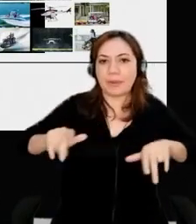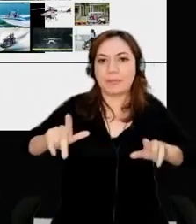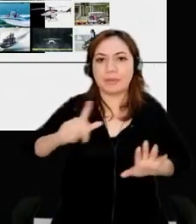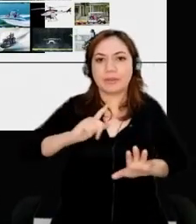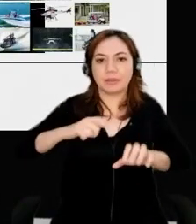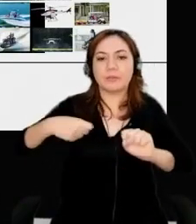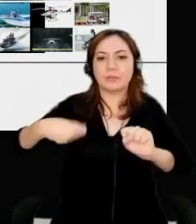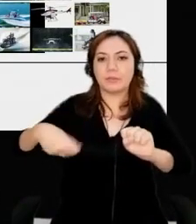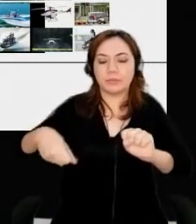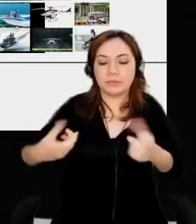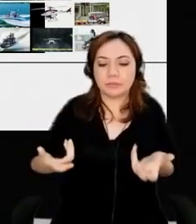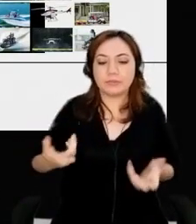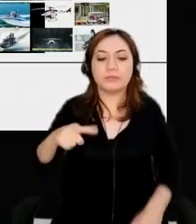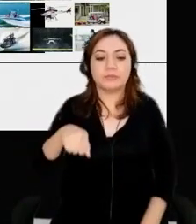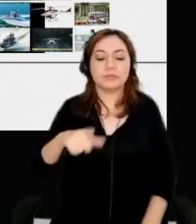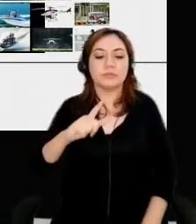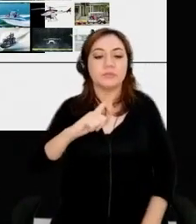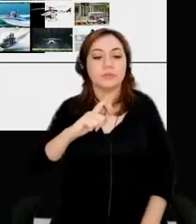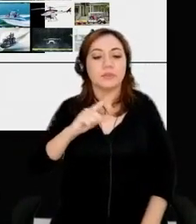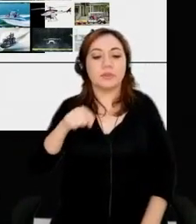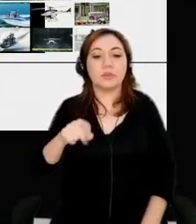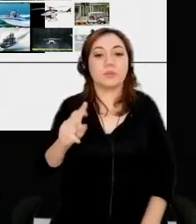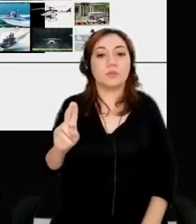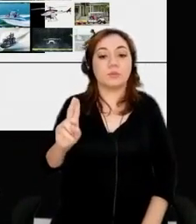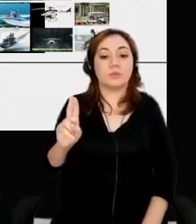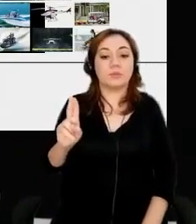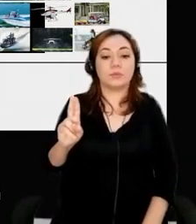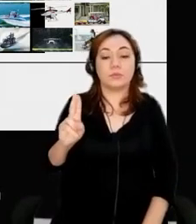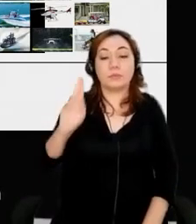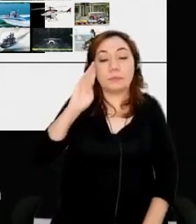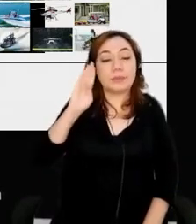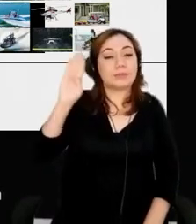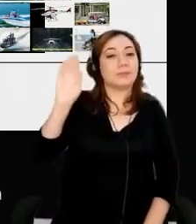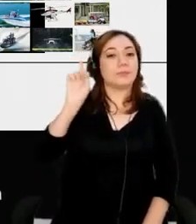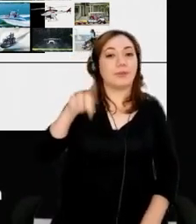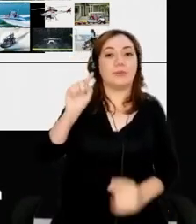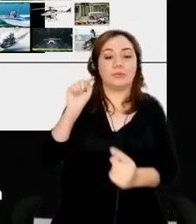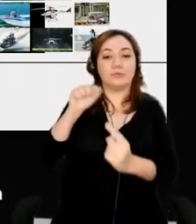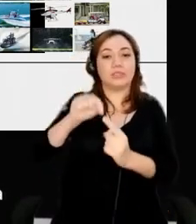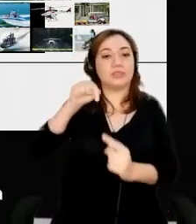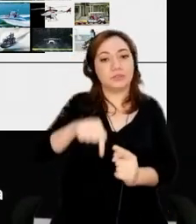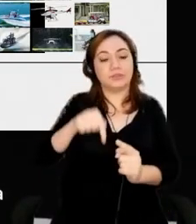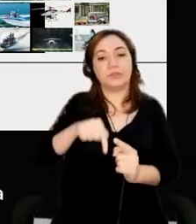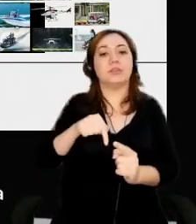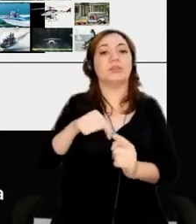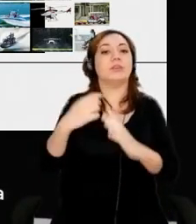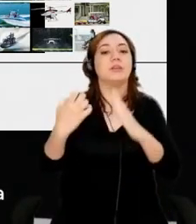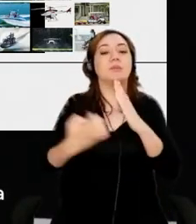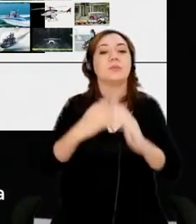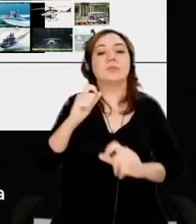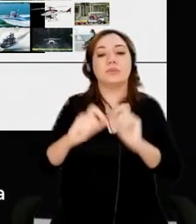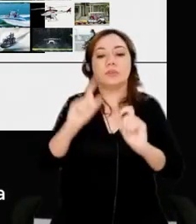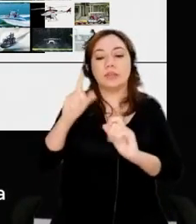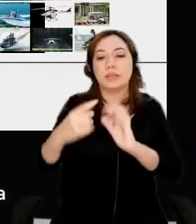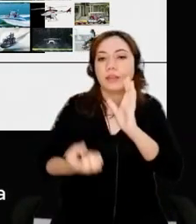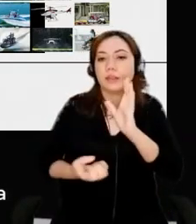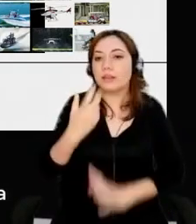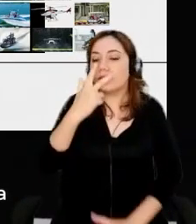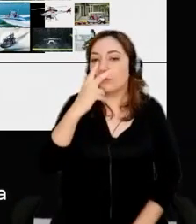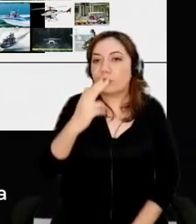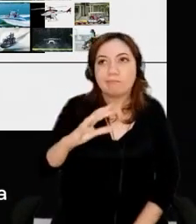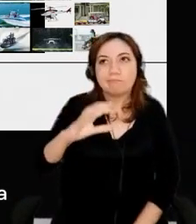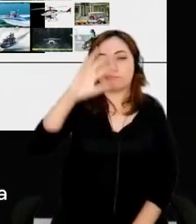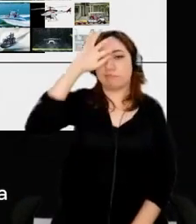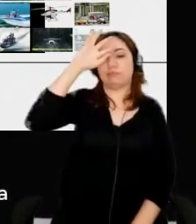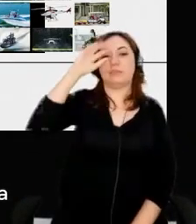main mission of the company is to create memorable experiences with our